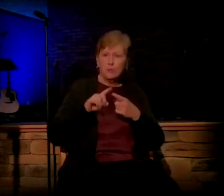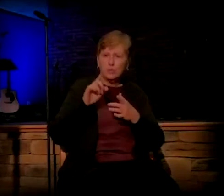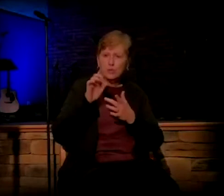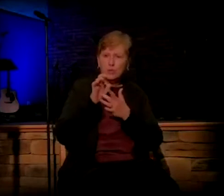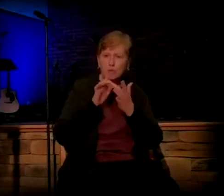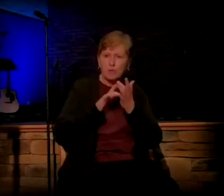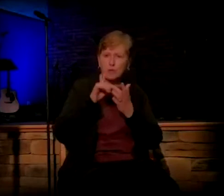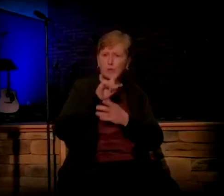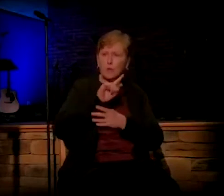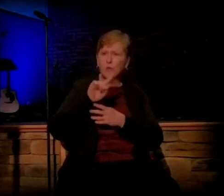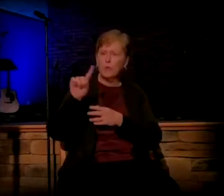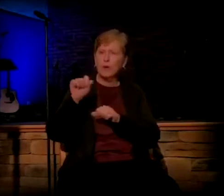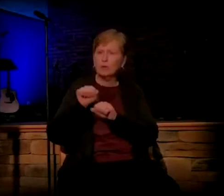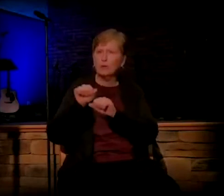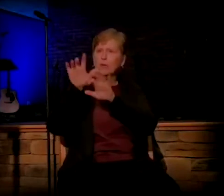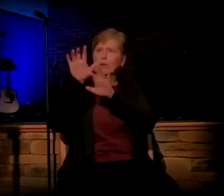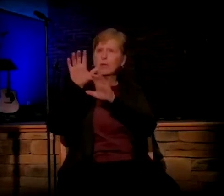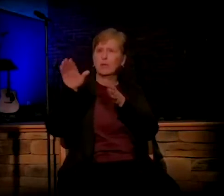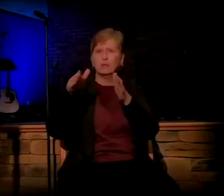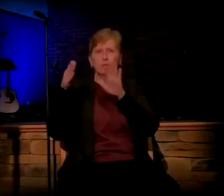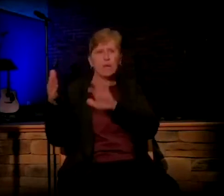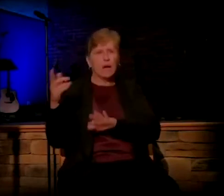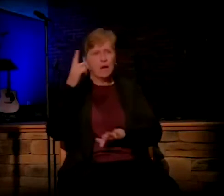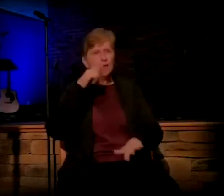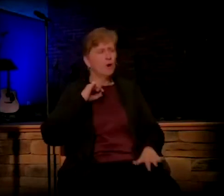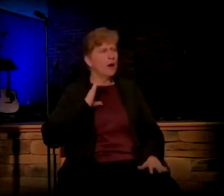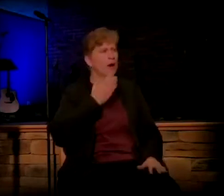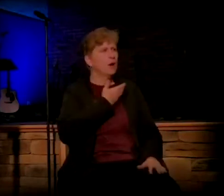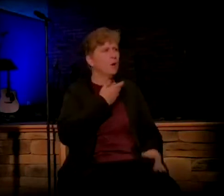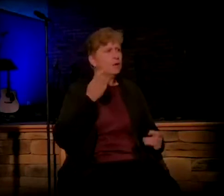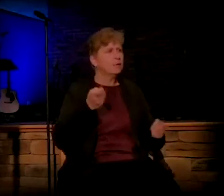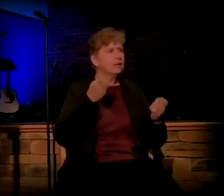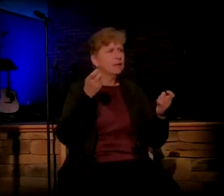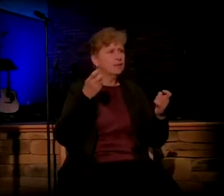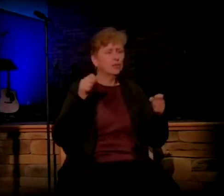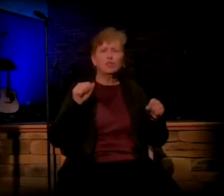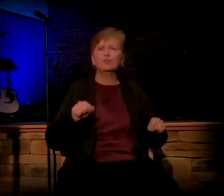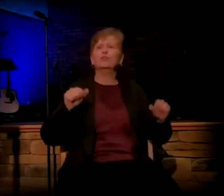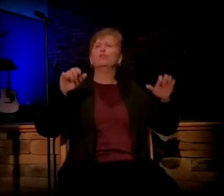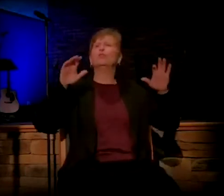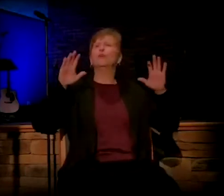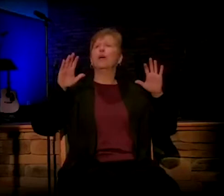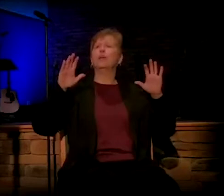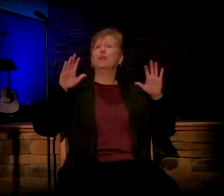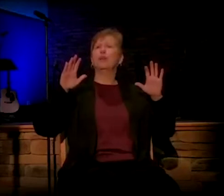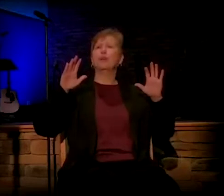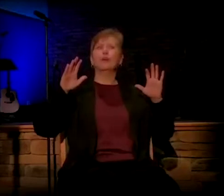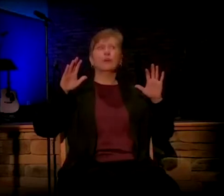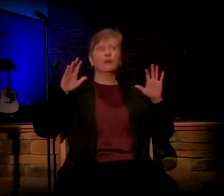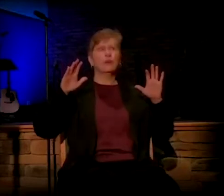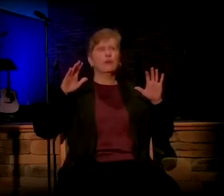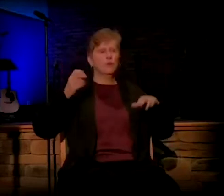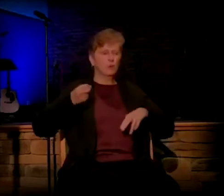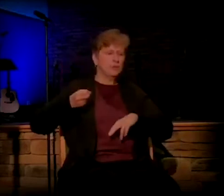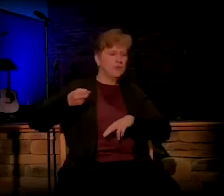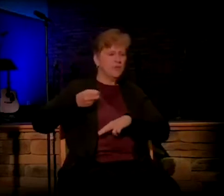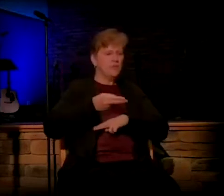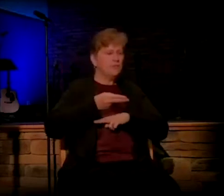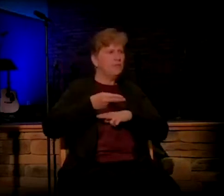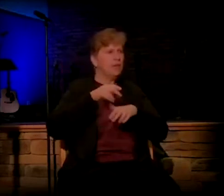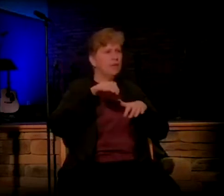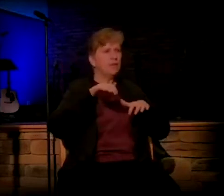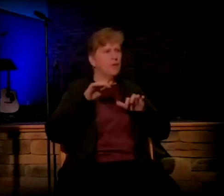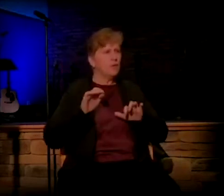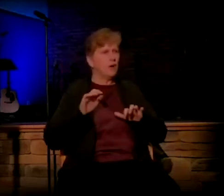to die for the forgiveness of our sins. Okay, surrender to the one who defeated the grave, who stepped